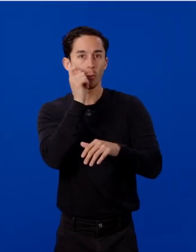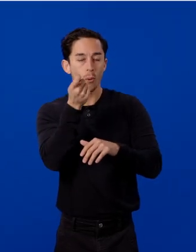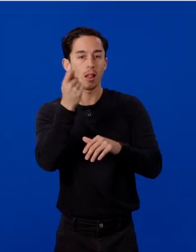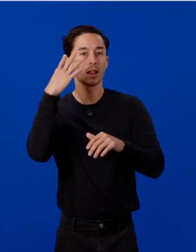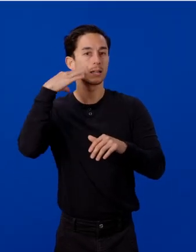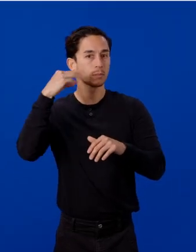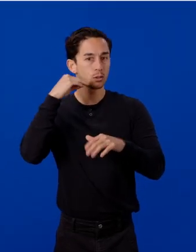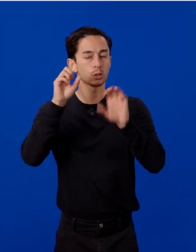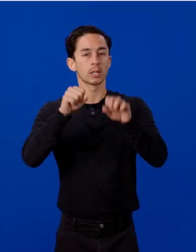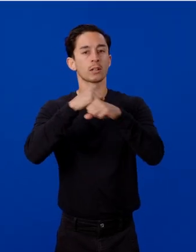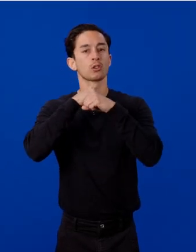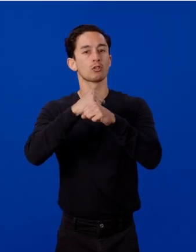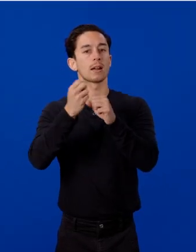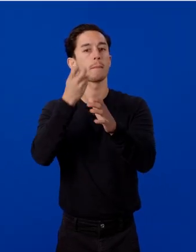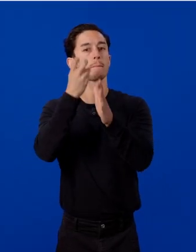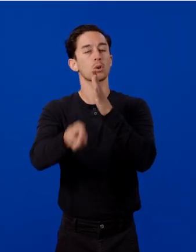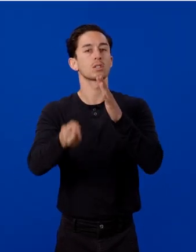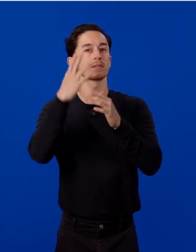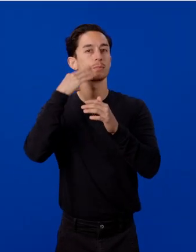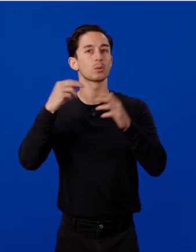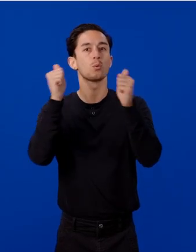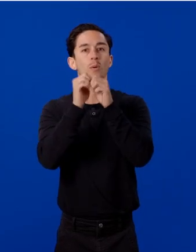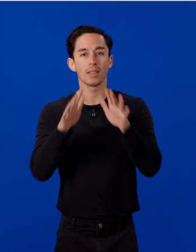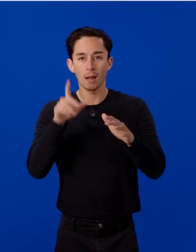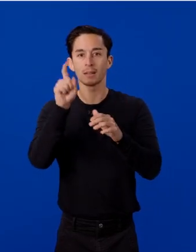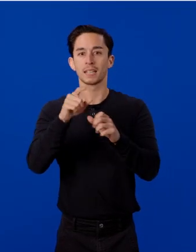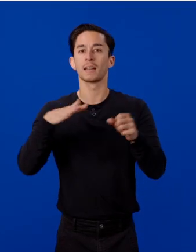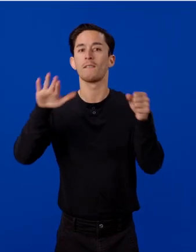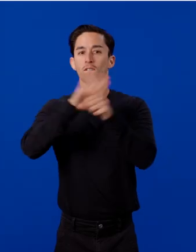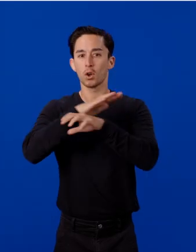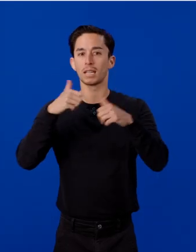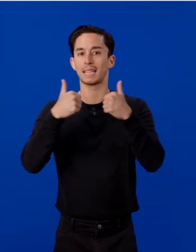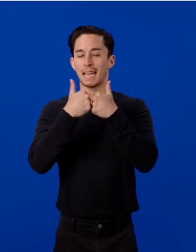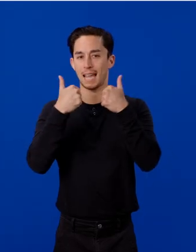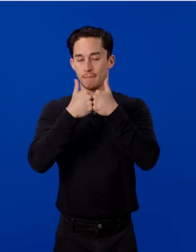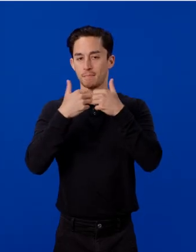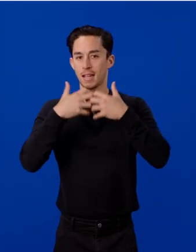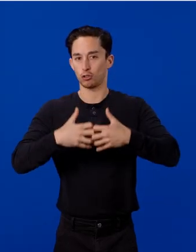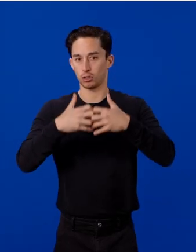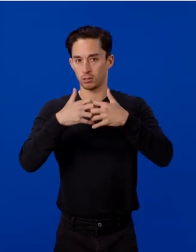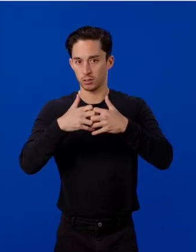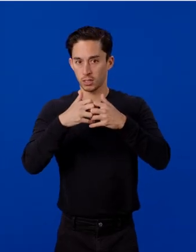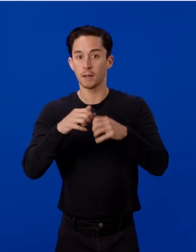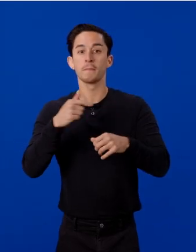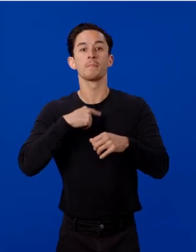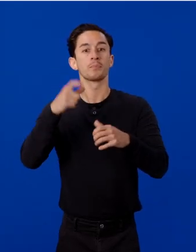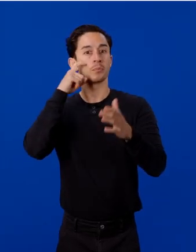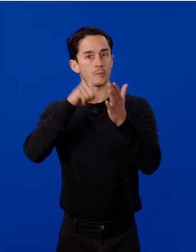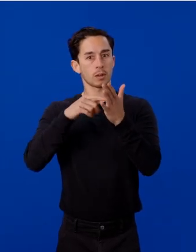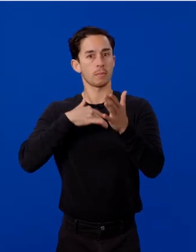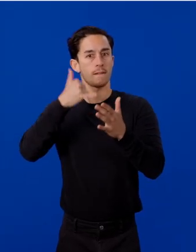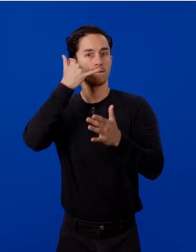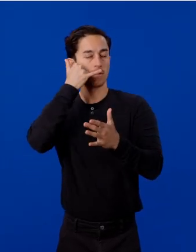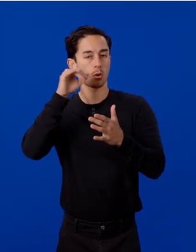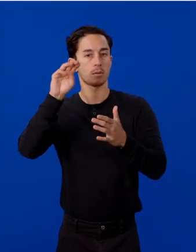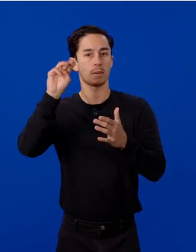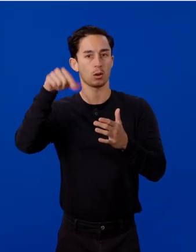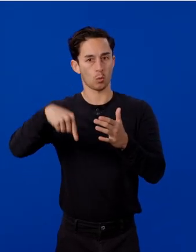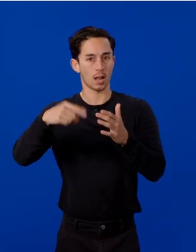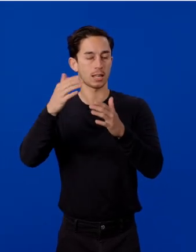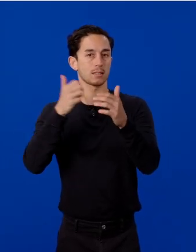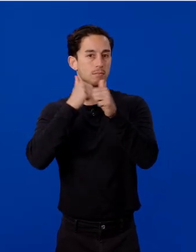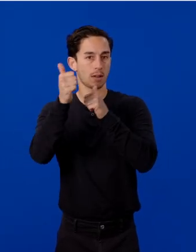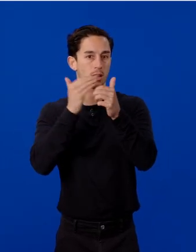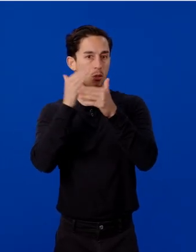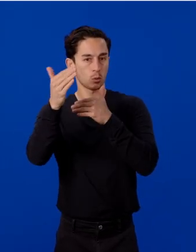create immersive experience without needing a full game engine. Initially, I found that viewing my phone through MetaQuest pass-through camera wasn't clear,